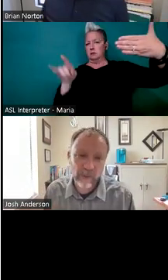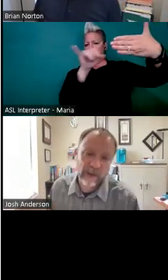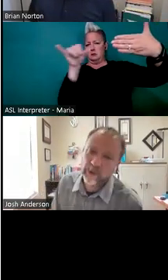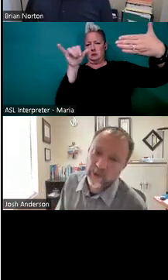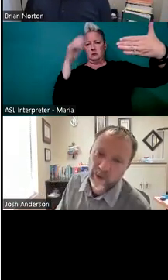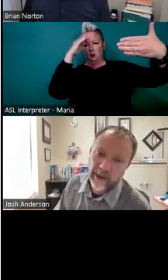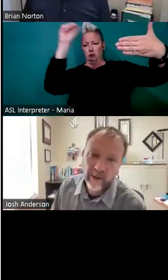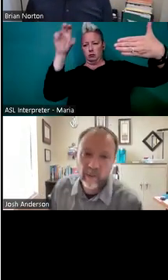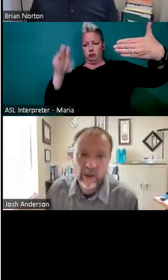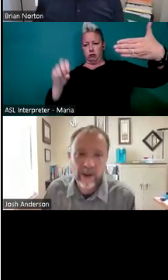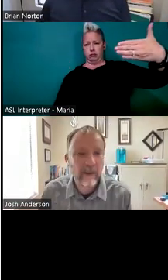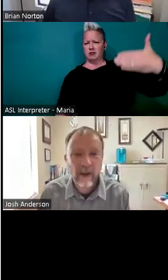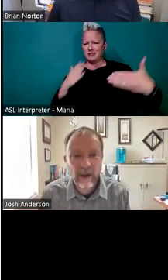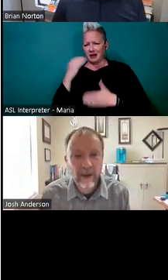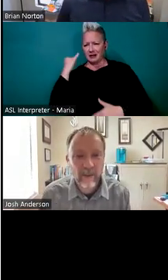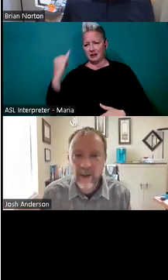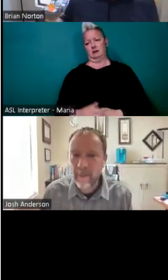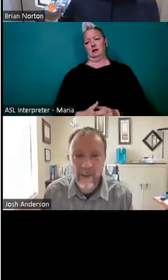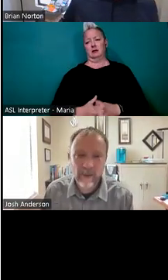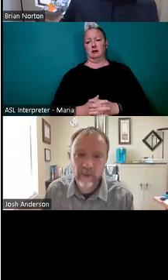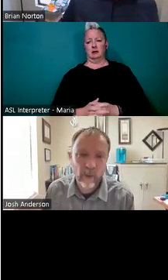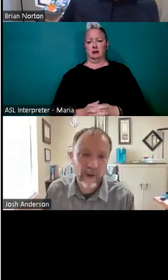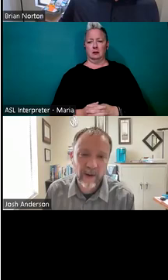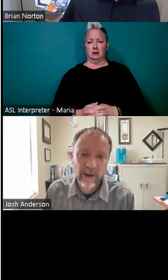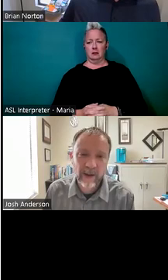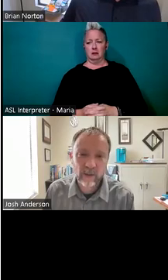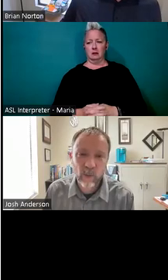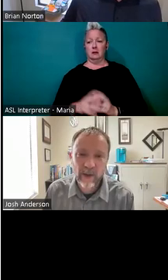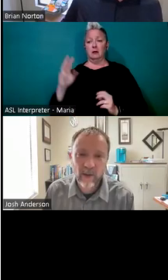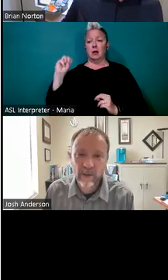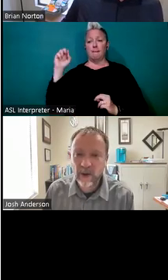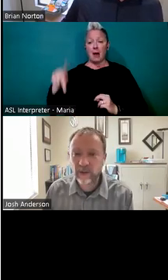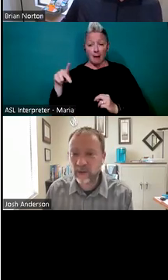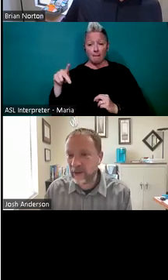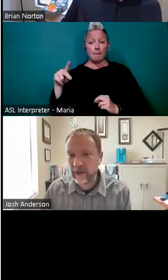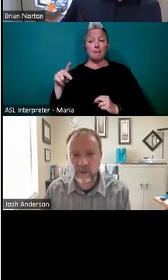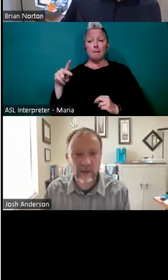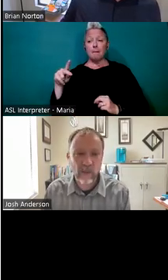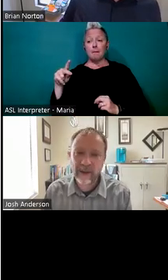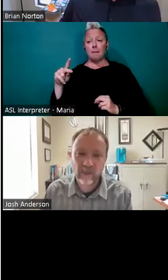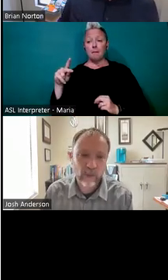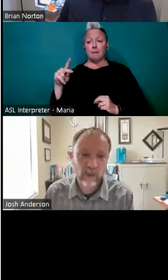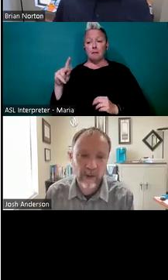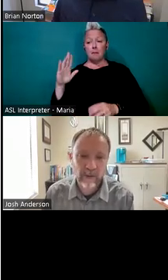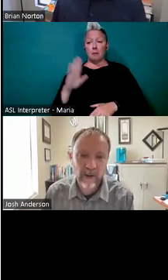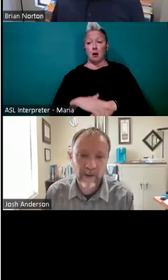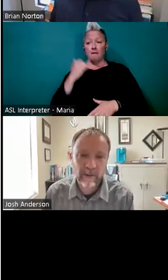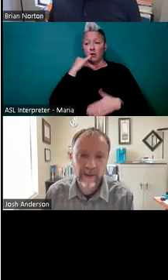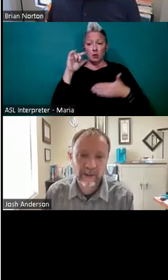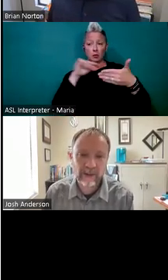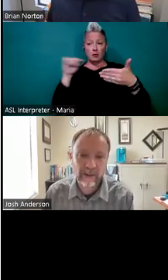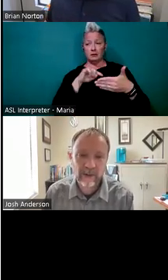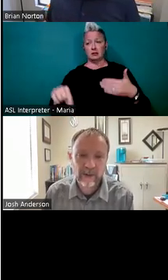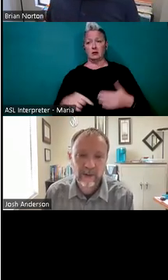know where everything goes. So great, great way. Uh, yeah, map of the whole area as well on rings. So they can easily go back and forth. Great, great